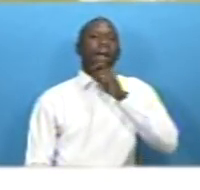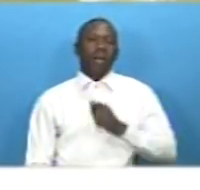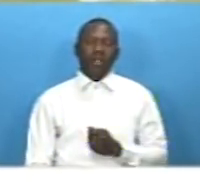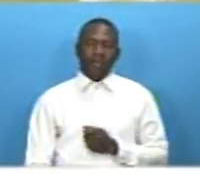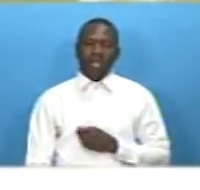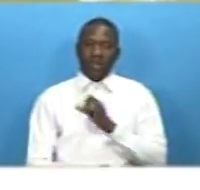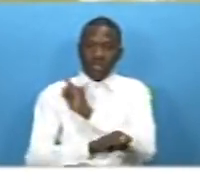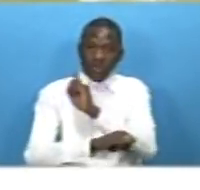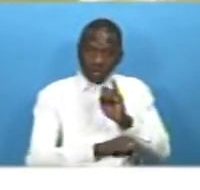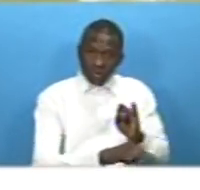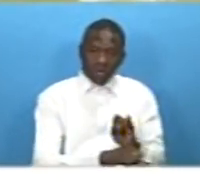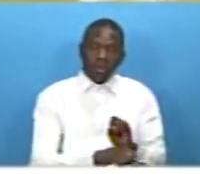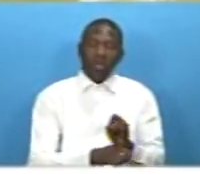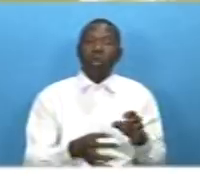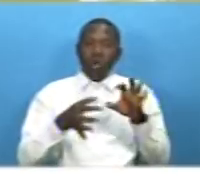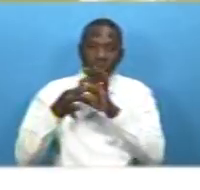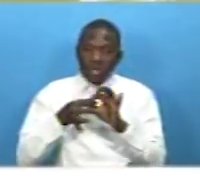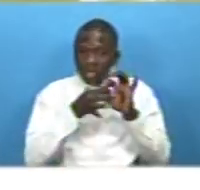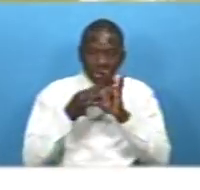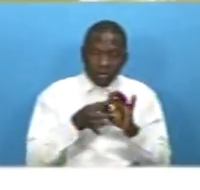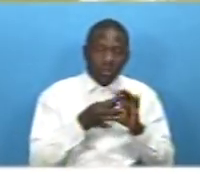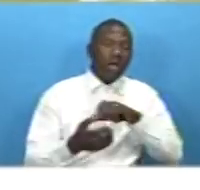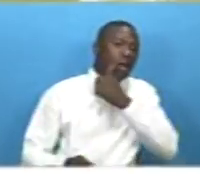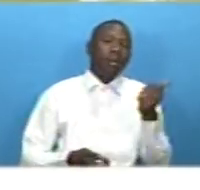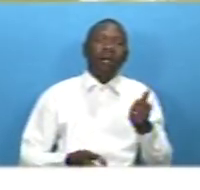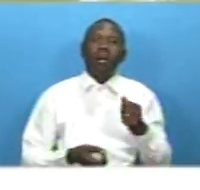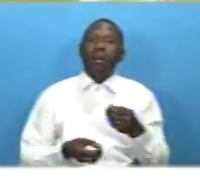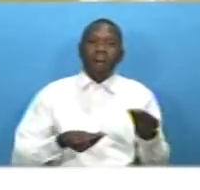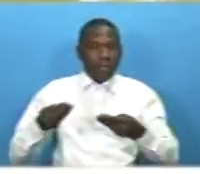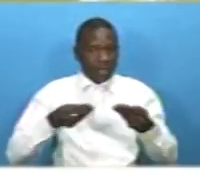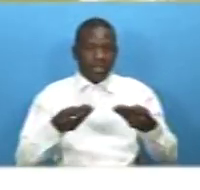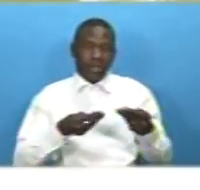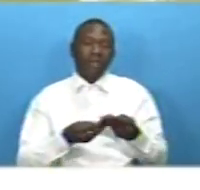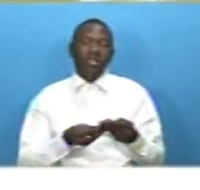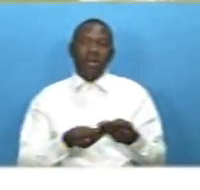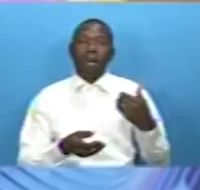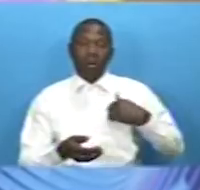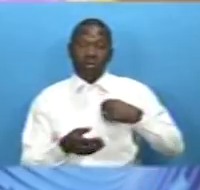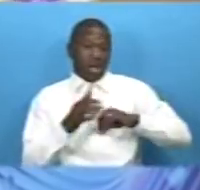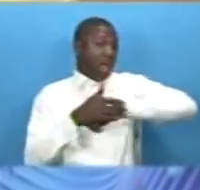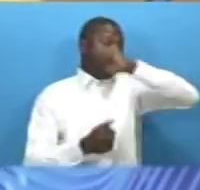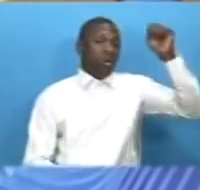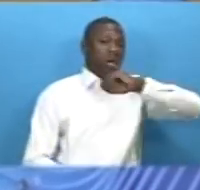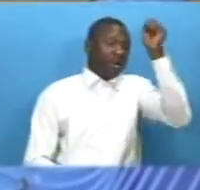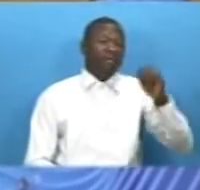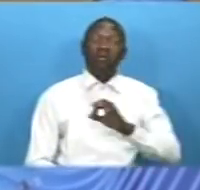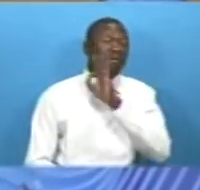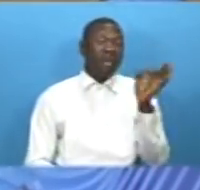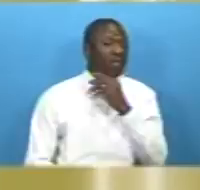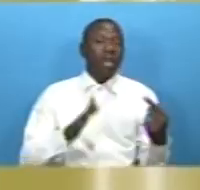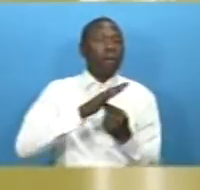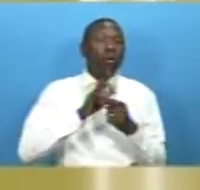organizations and businesses the diaspora are a truly important partner